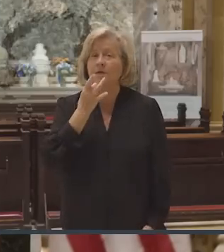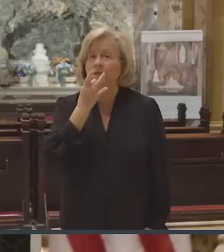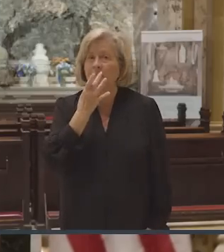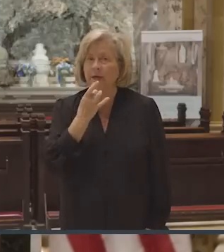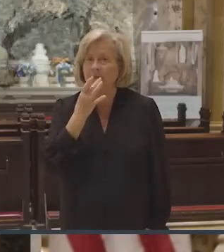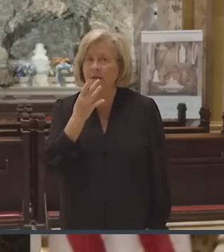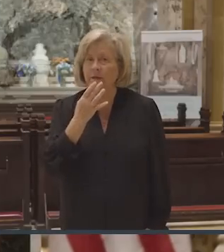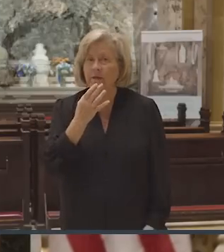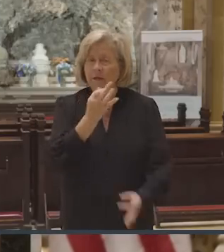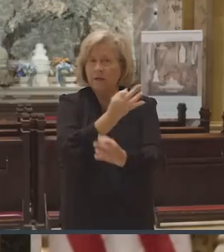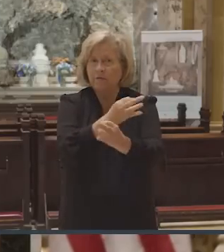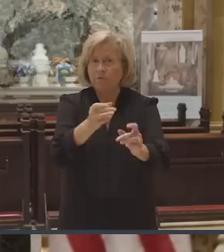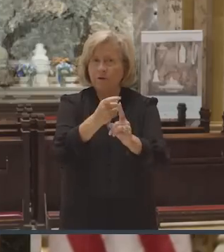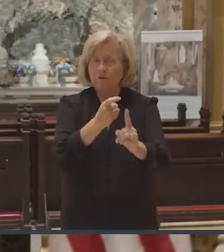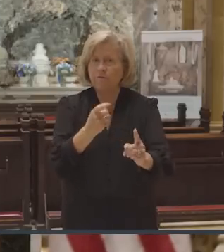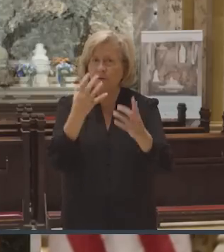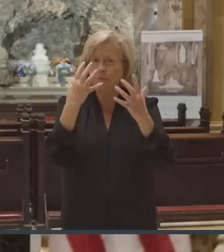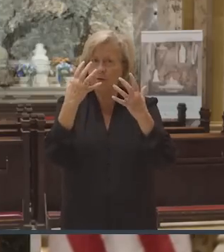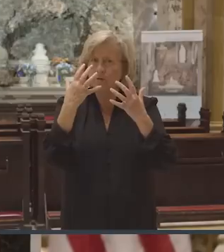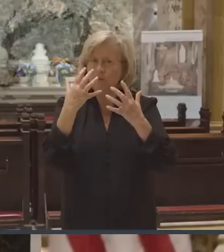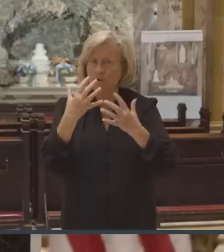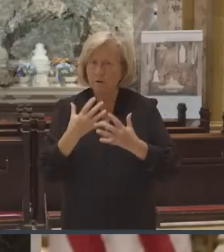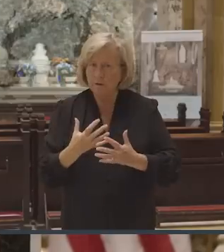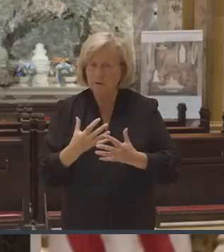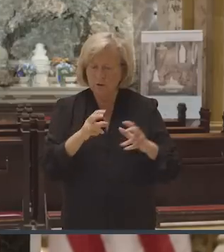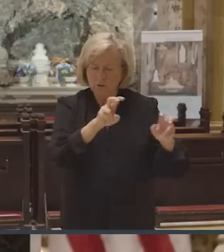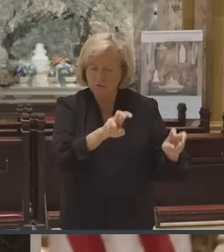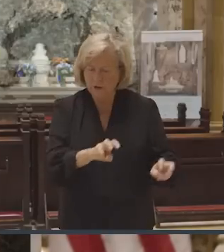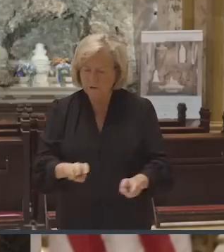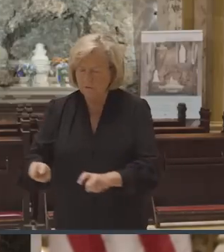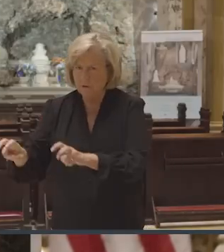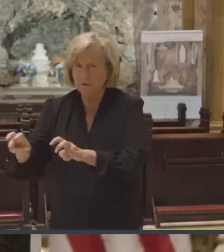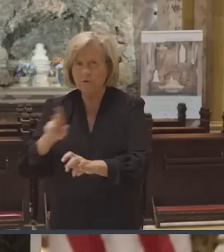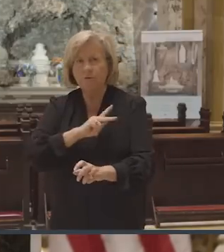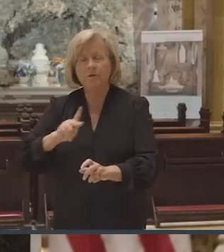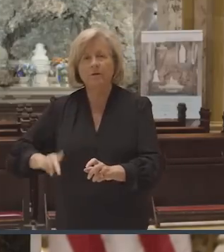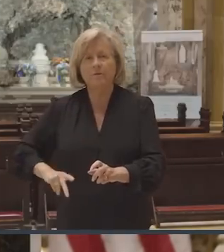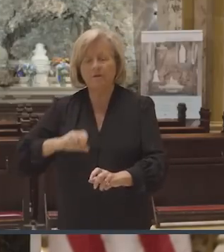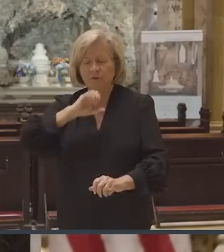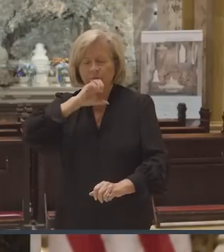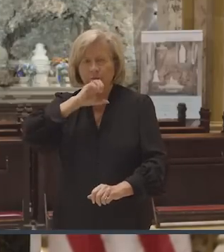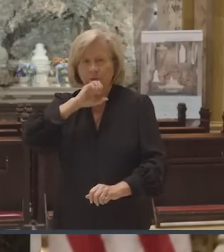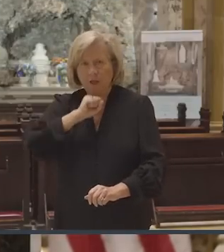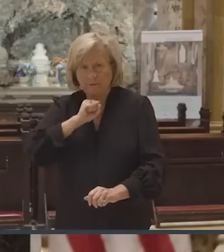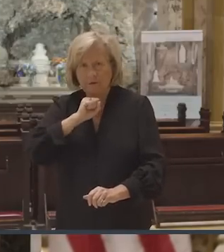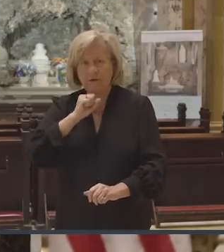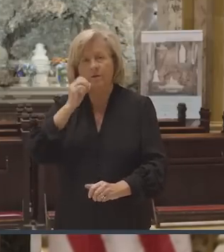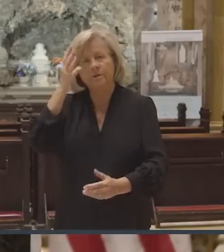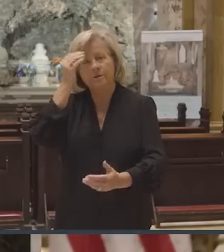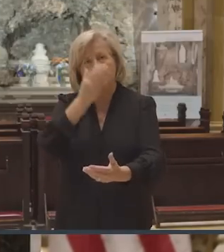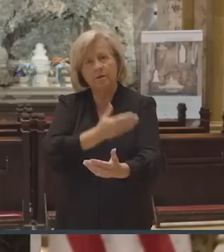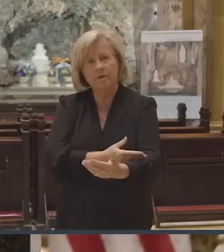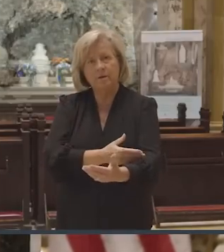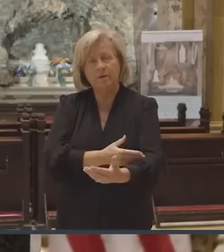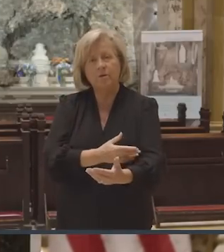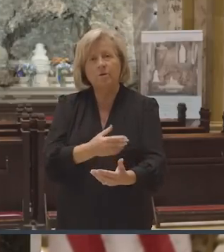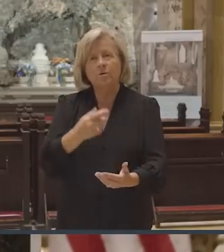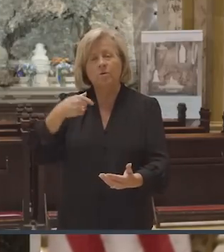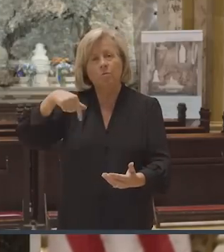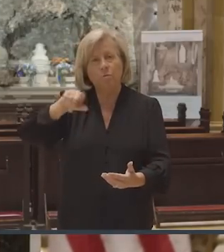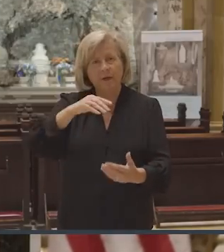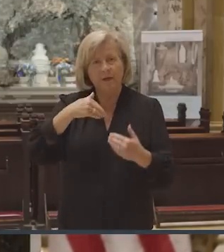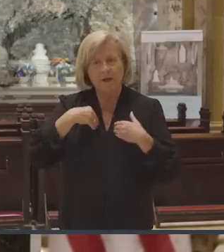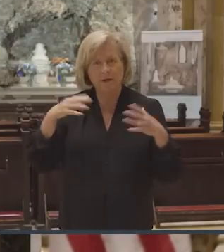us from the power of darkness and transferred us to the kingdom of his beloved Son, in whom we have